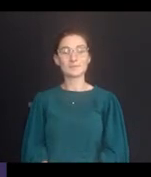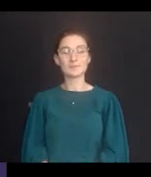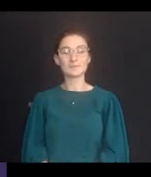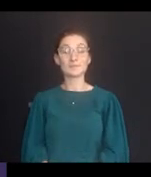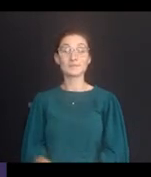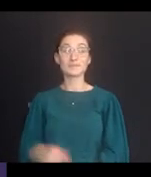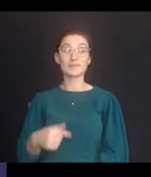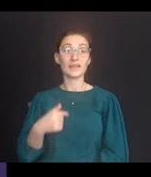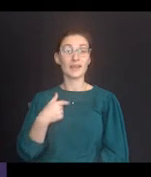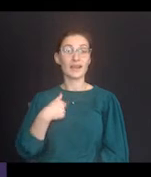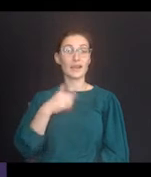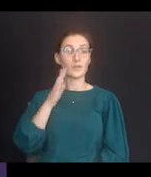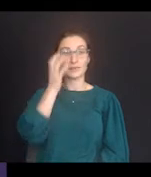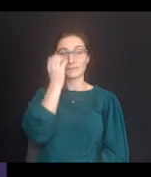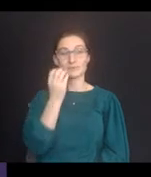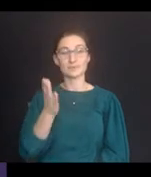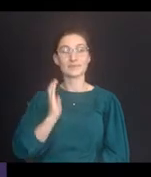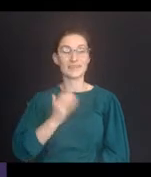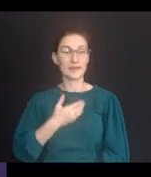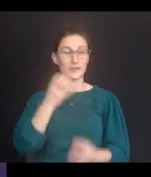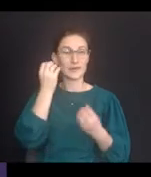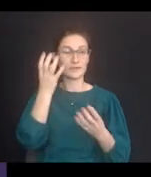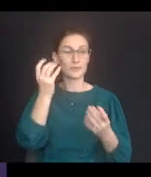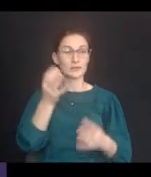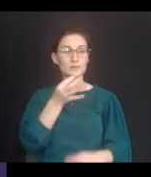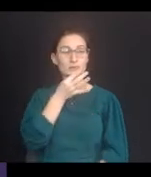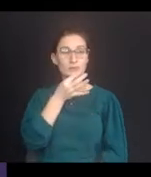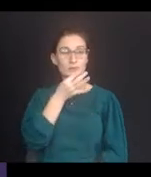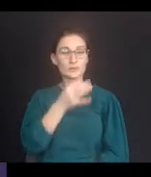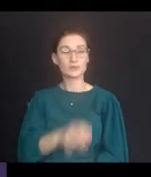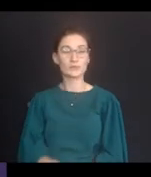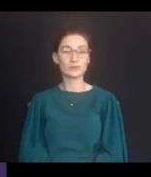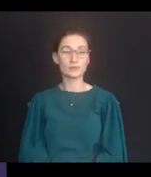And I will get to our information here shortly.